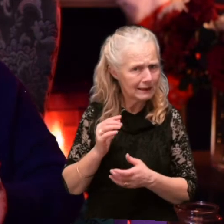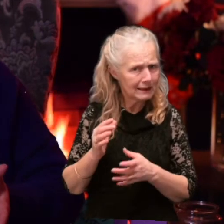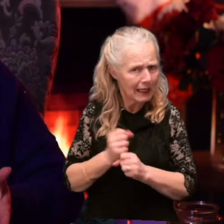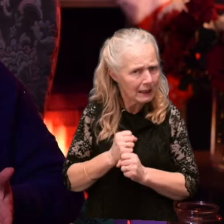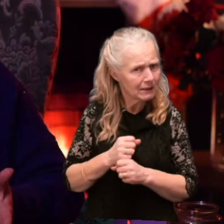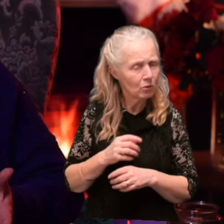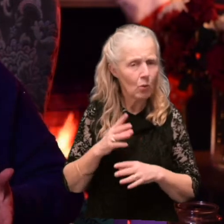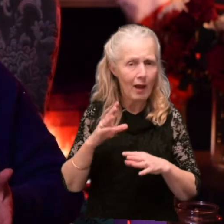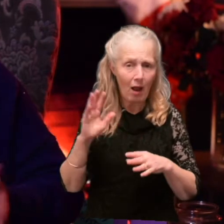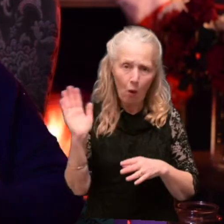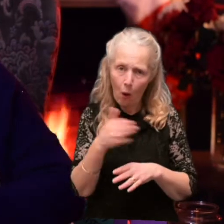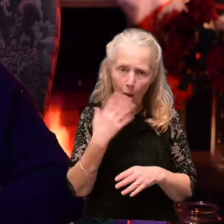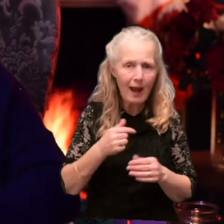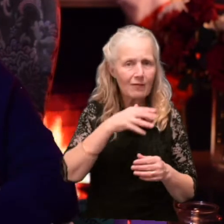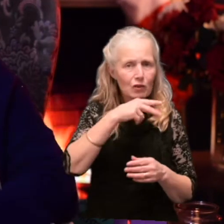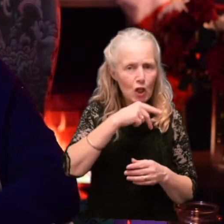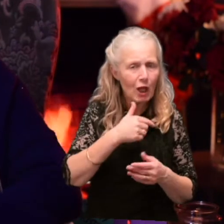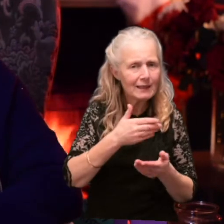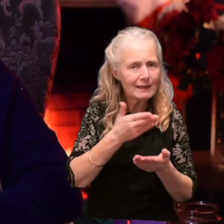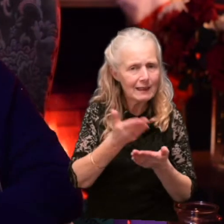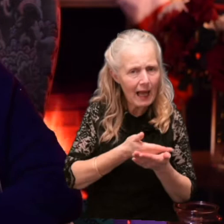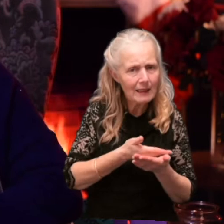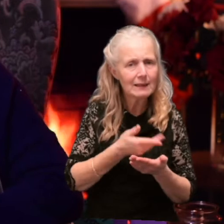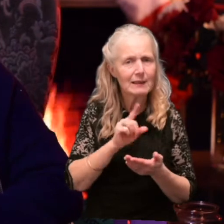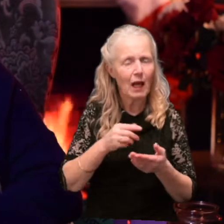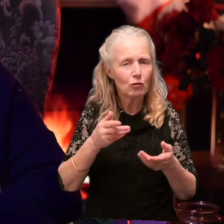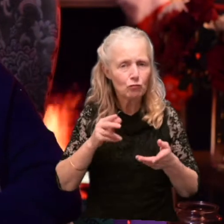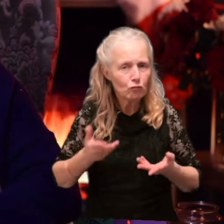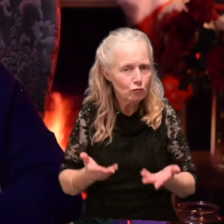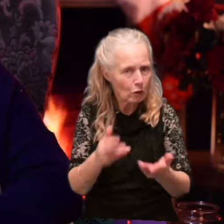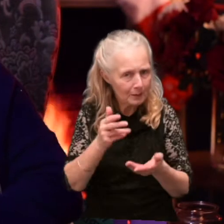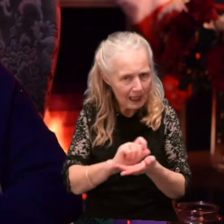Everybody had a turkey slice and roast potatoes and carrots.